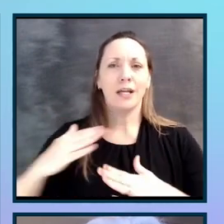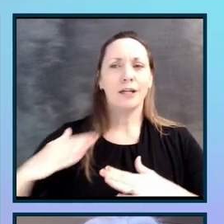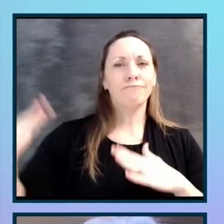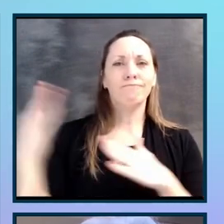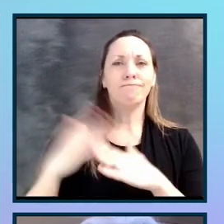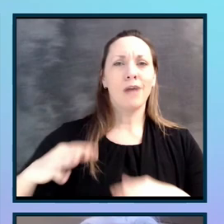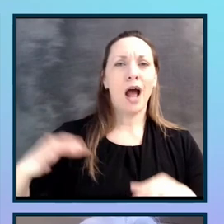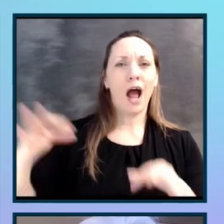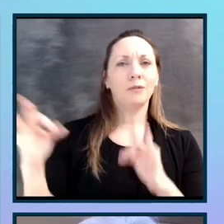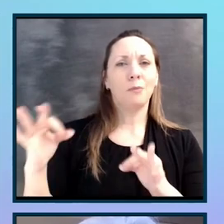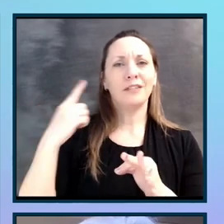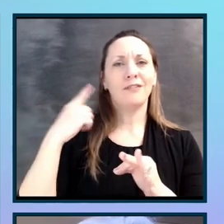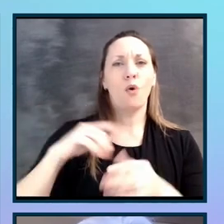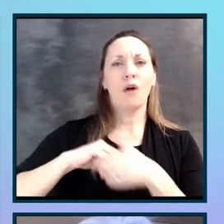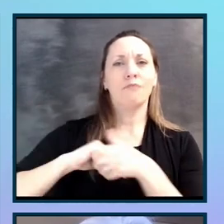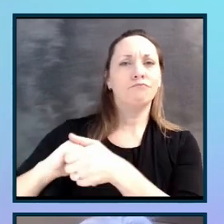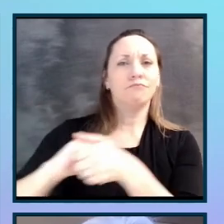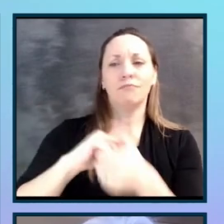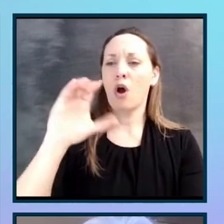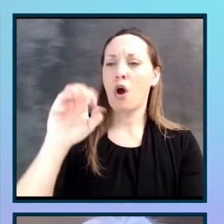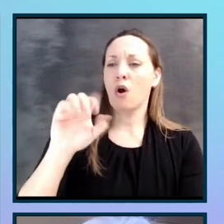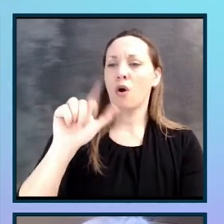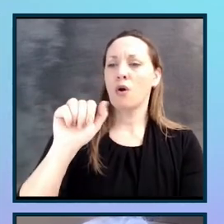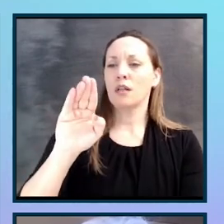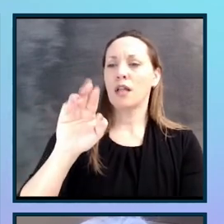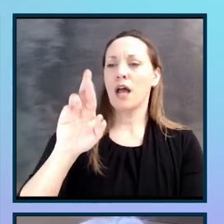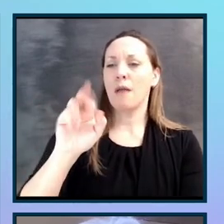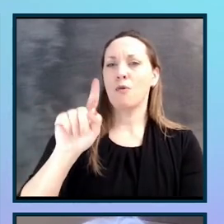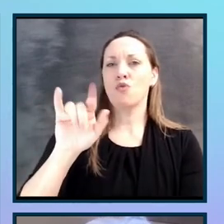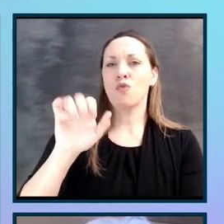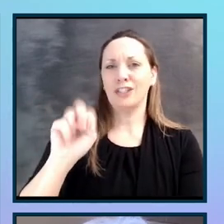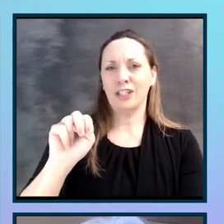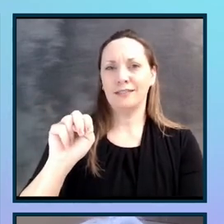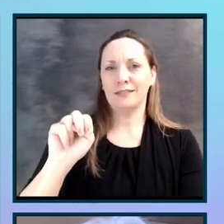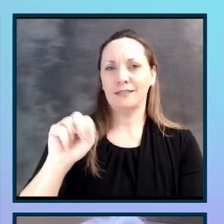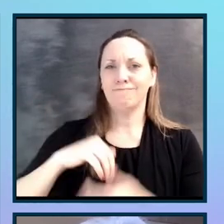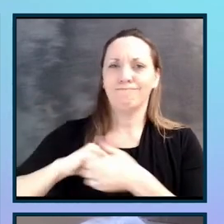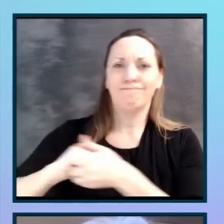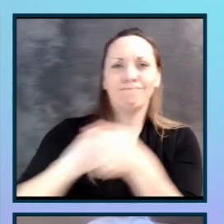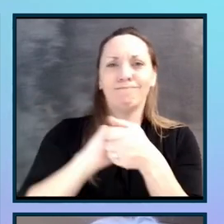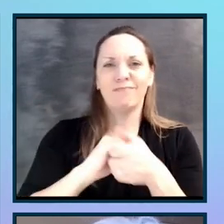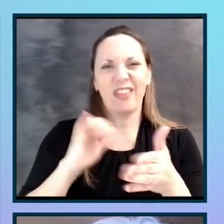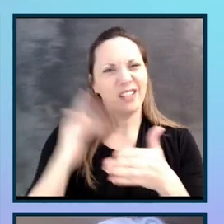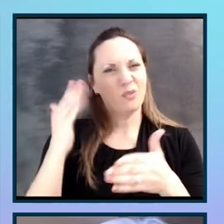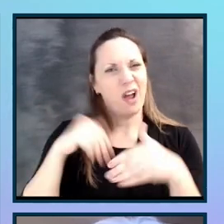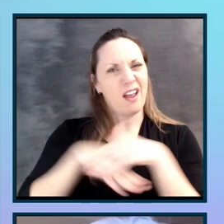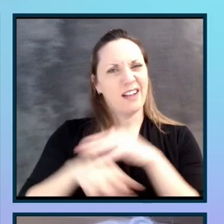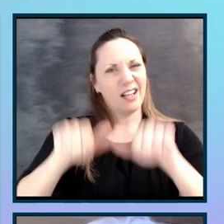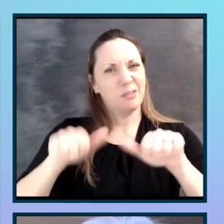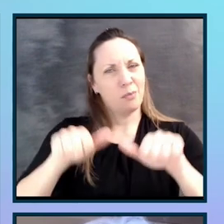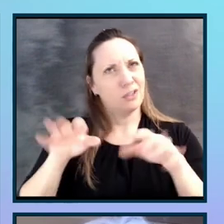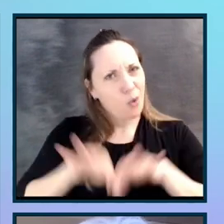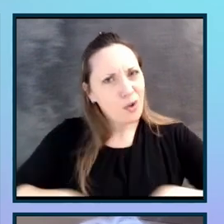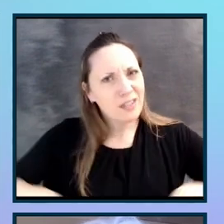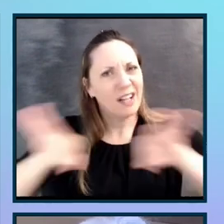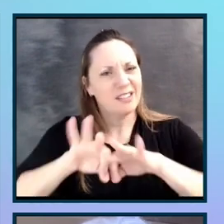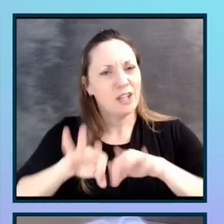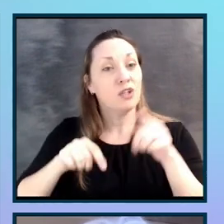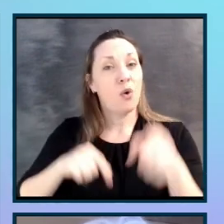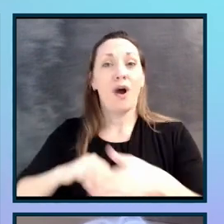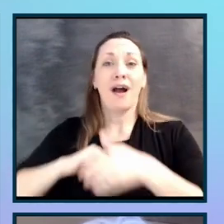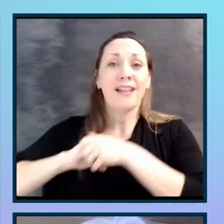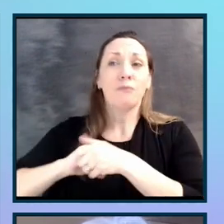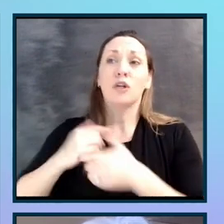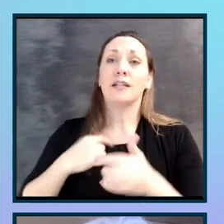collaboration, optimized. And that's why accessibility is so essential. And kind of structured negotiation is optimized for